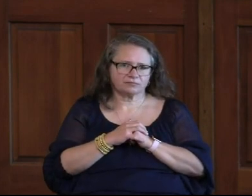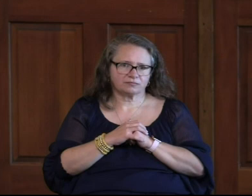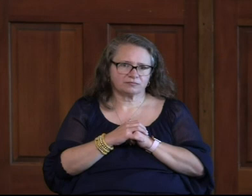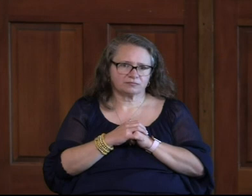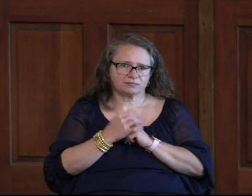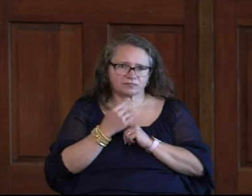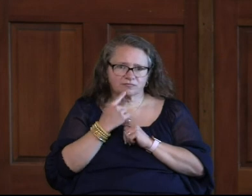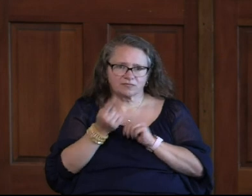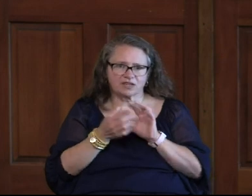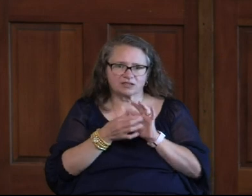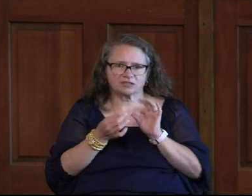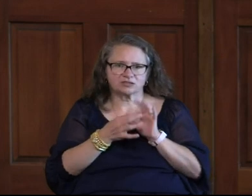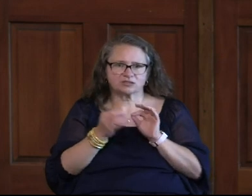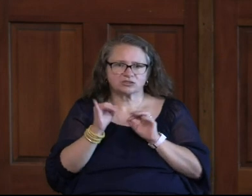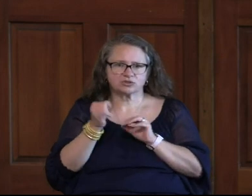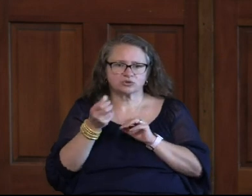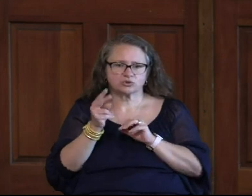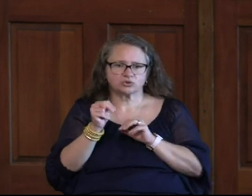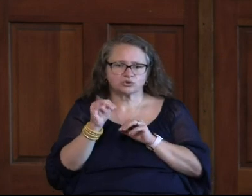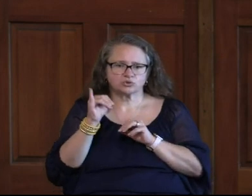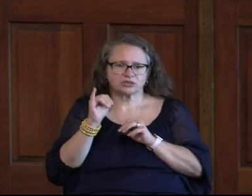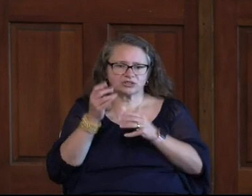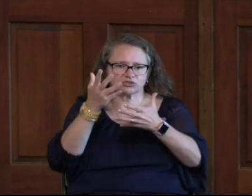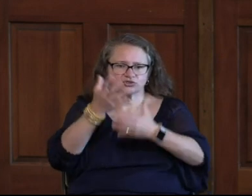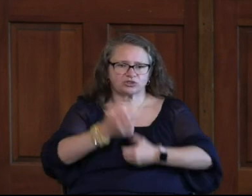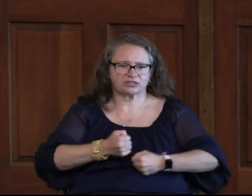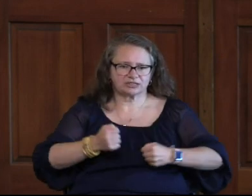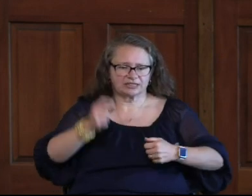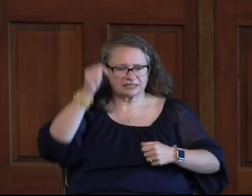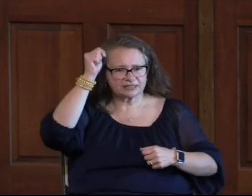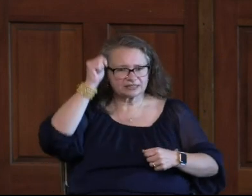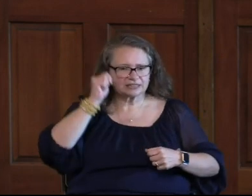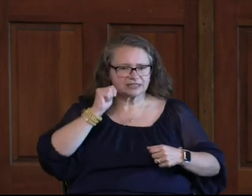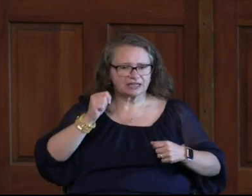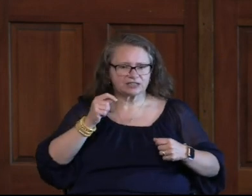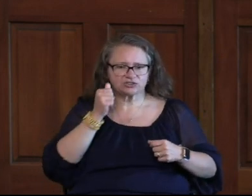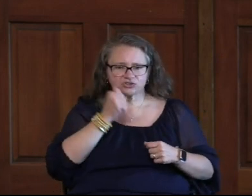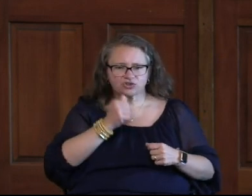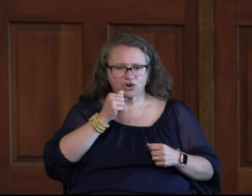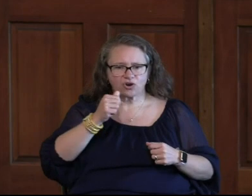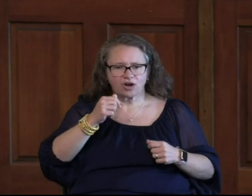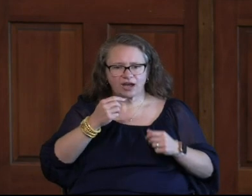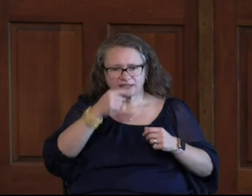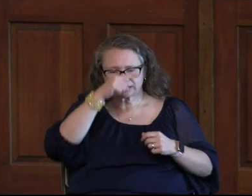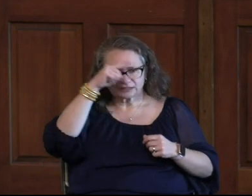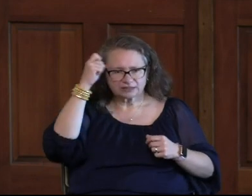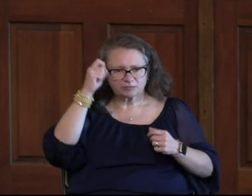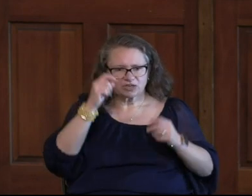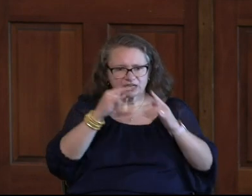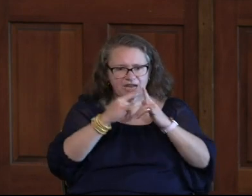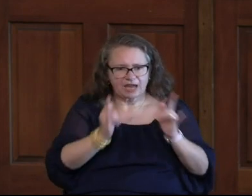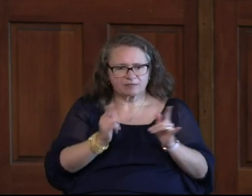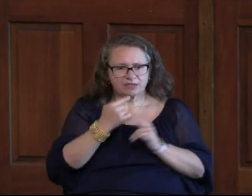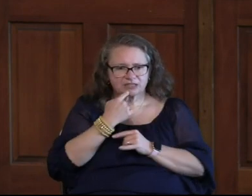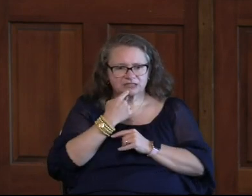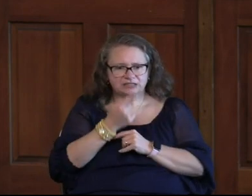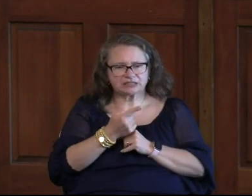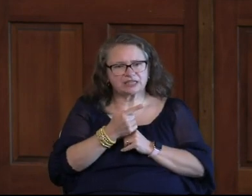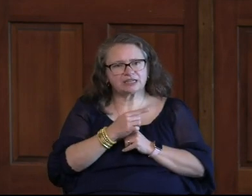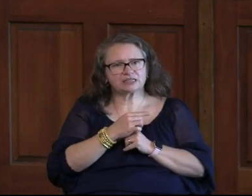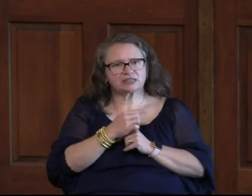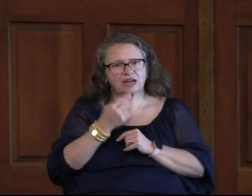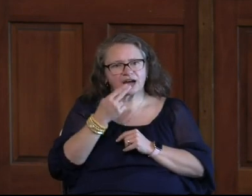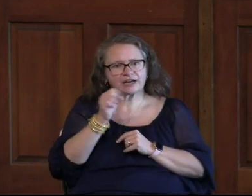I'll tell you a little bit about her story. Joni trusted in Jesus as a teenage girl at summer camp. And she said in her story that